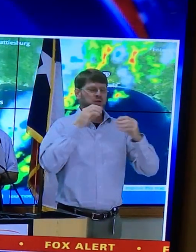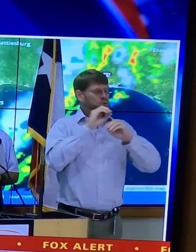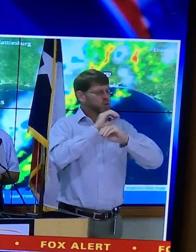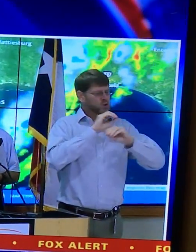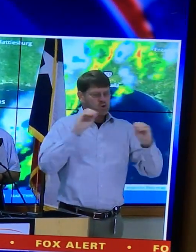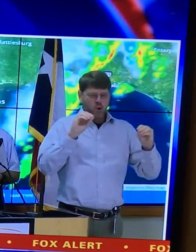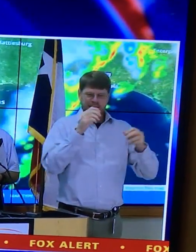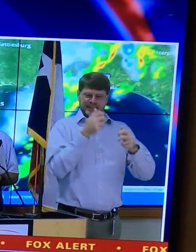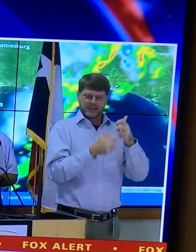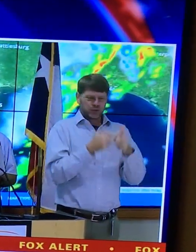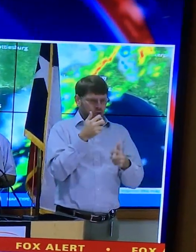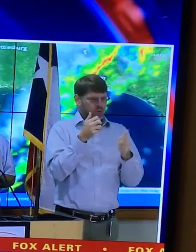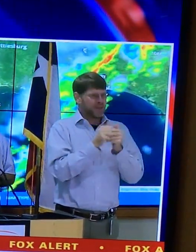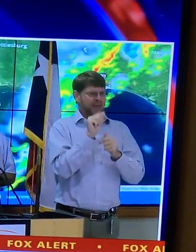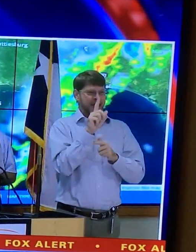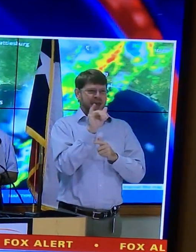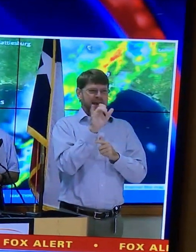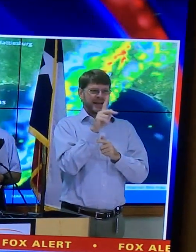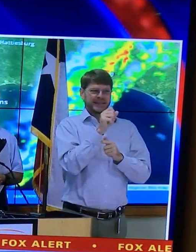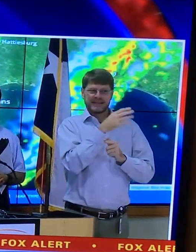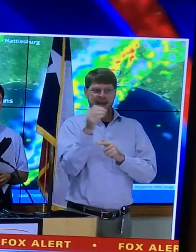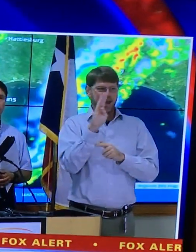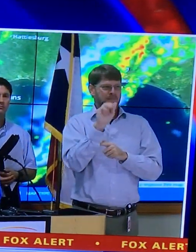issues with Attucks and Barker.